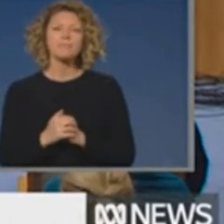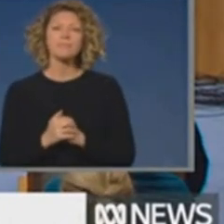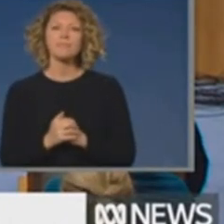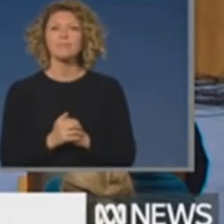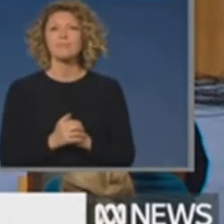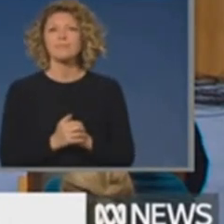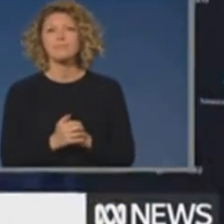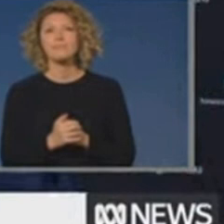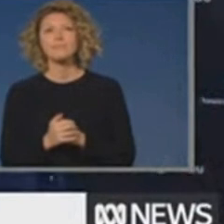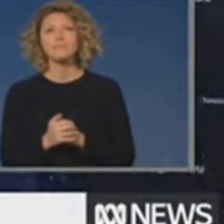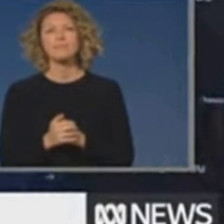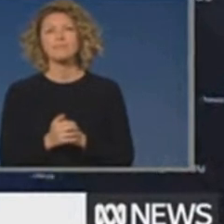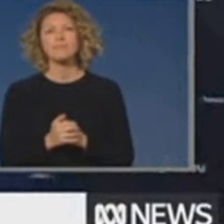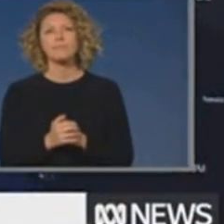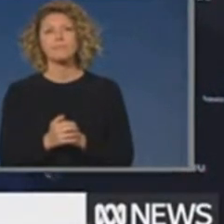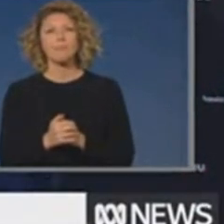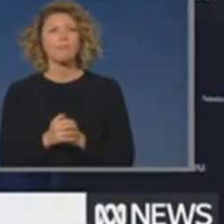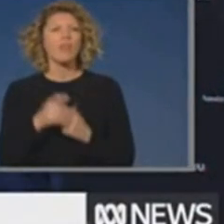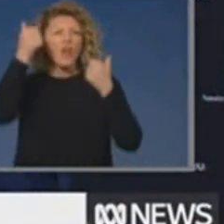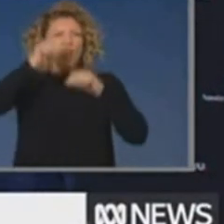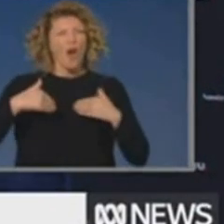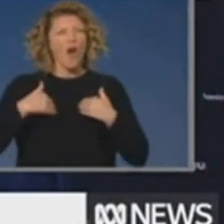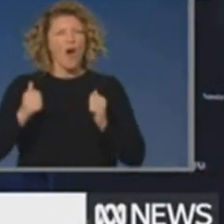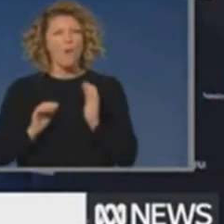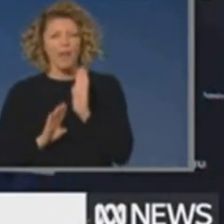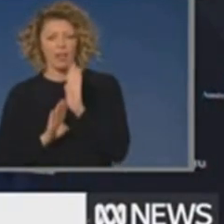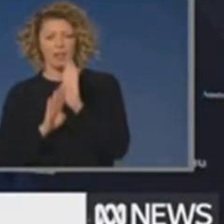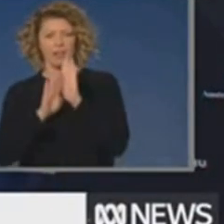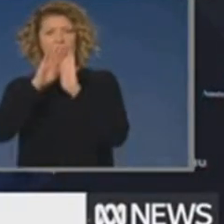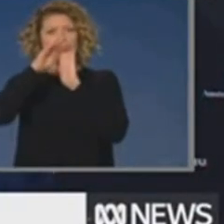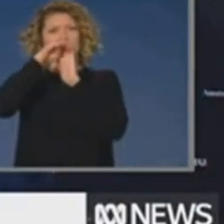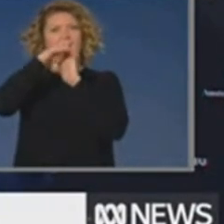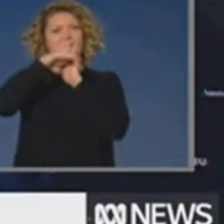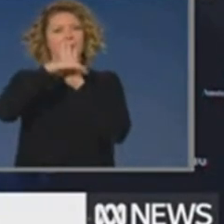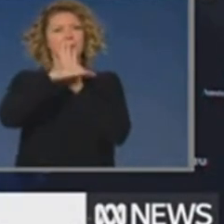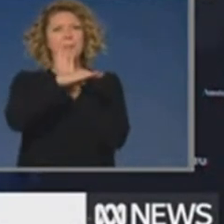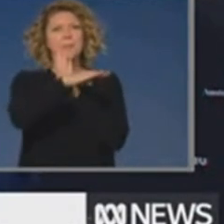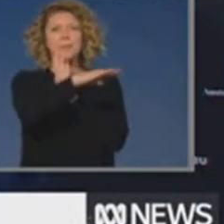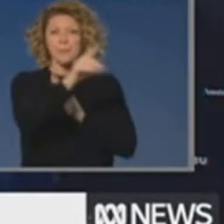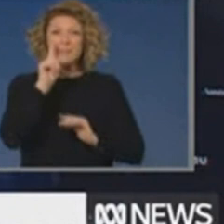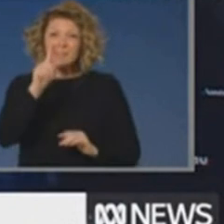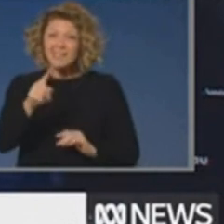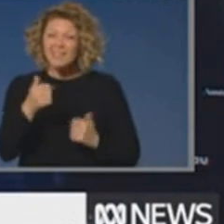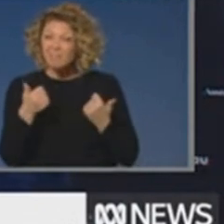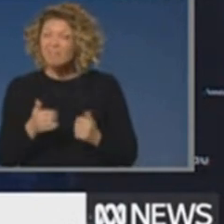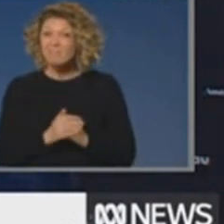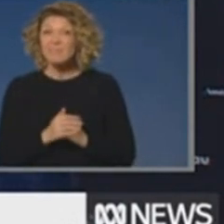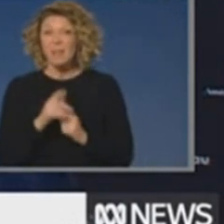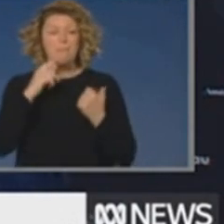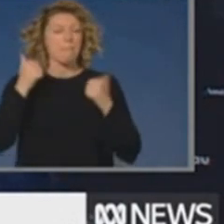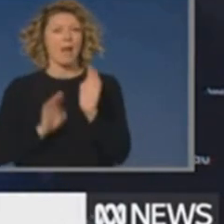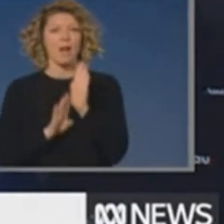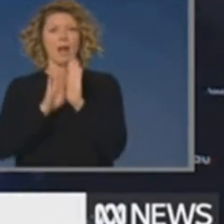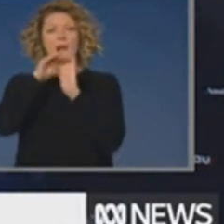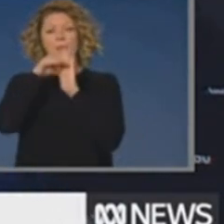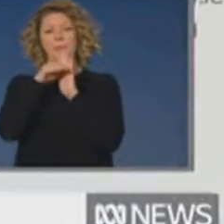this is a familiar graph to all of you. And pretty convincingly, we have flattened the curve.